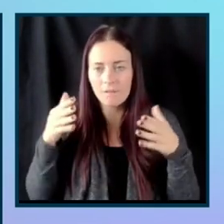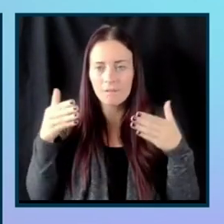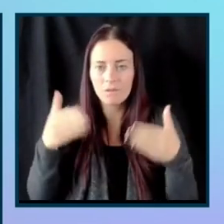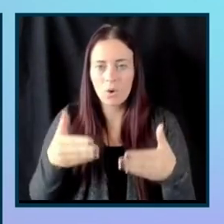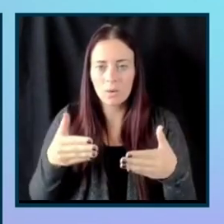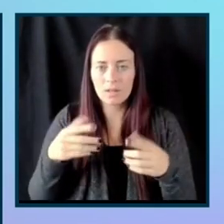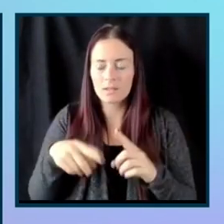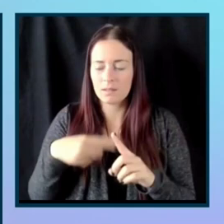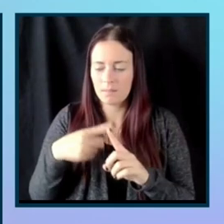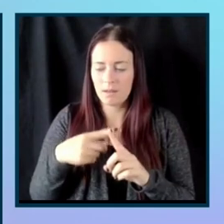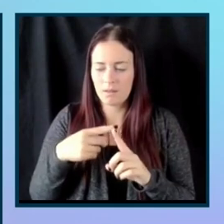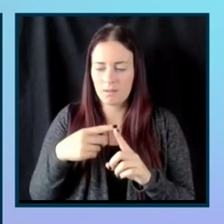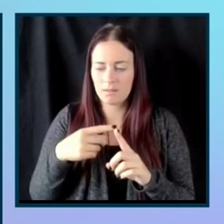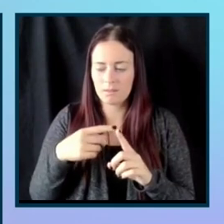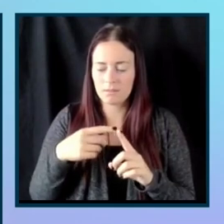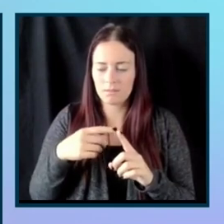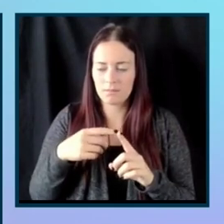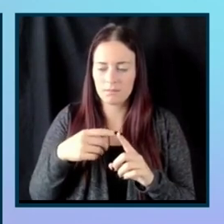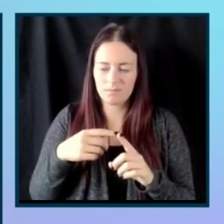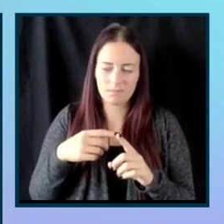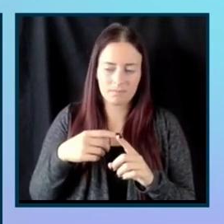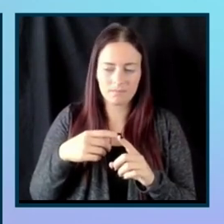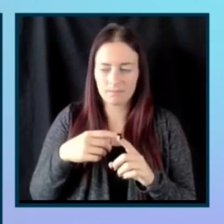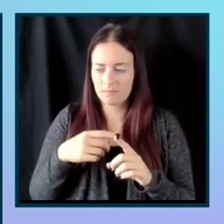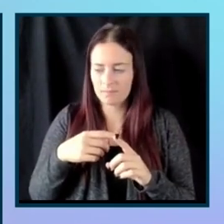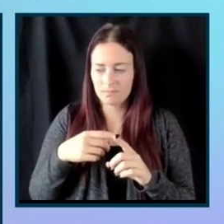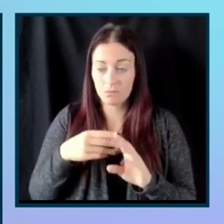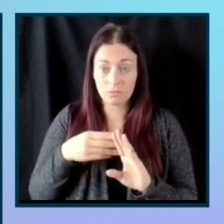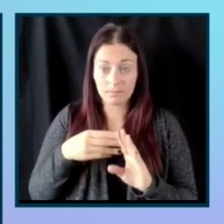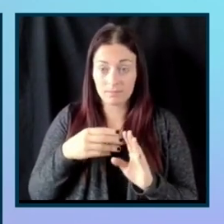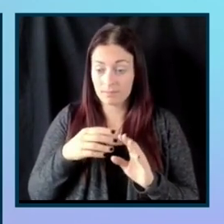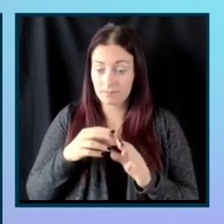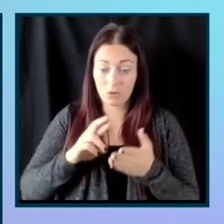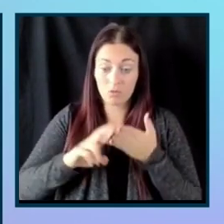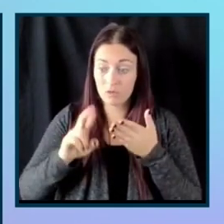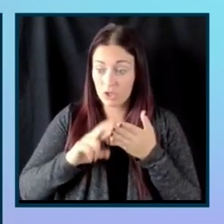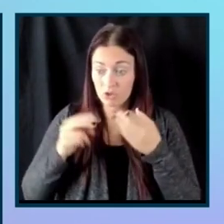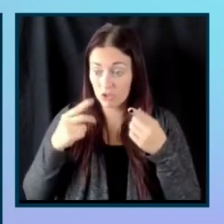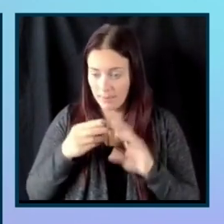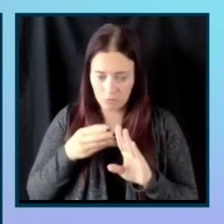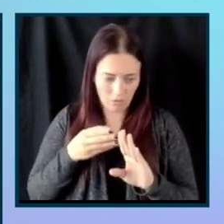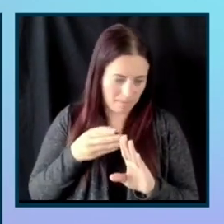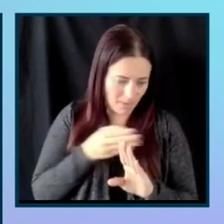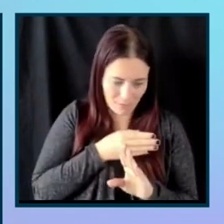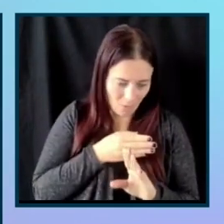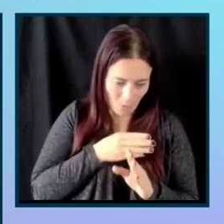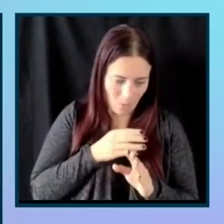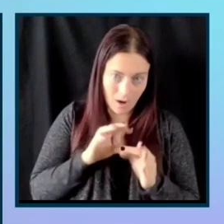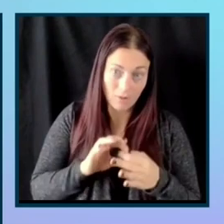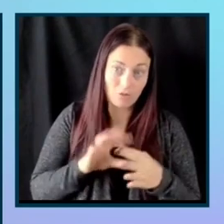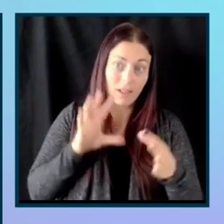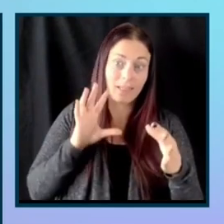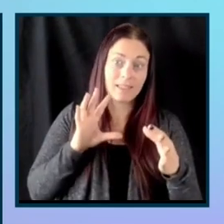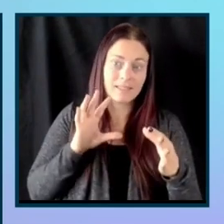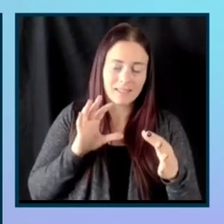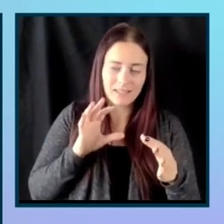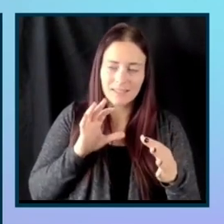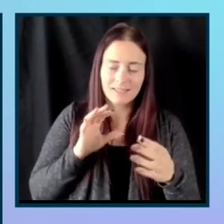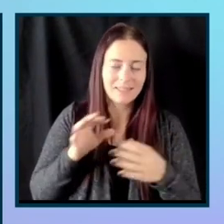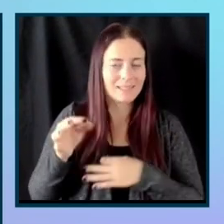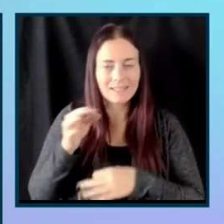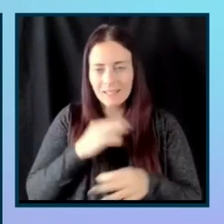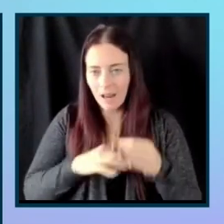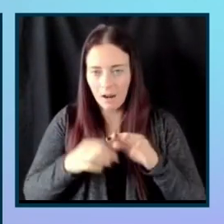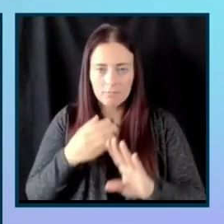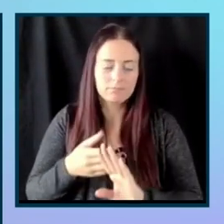evaluative research right before launch rather than that generative research of like really getting to understand like